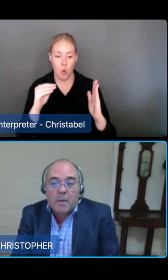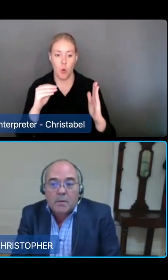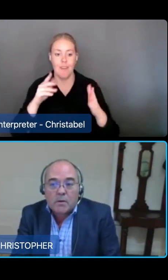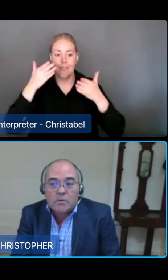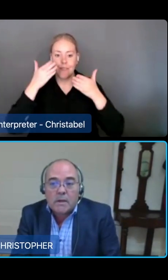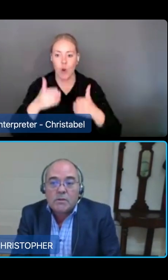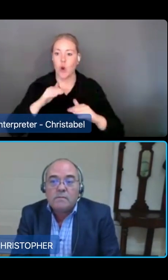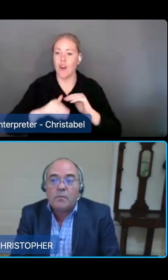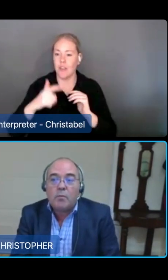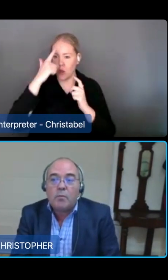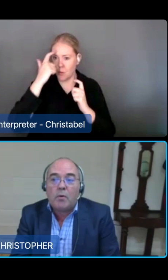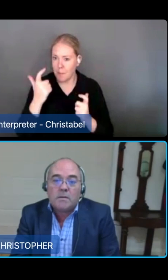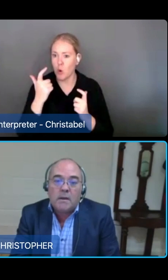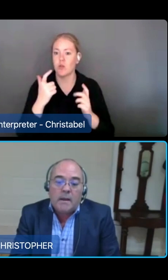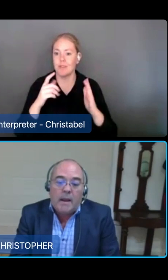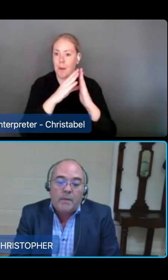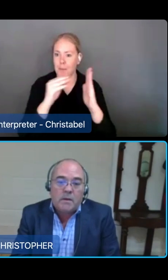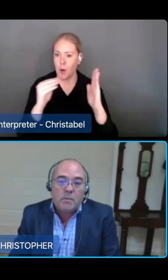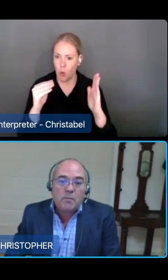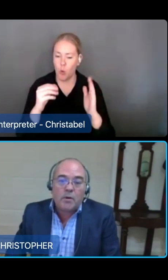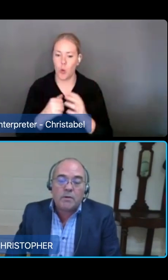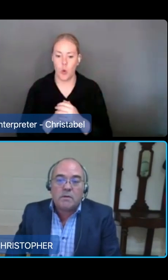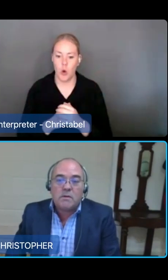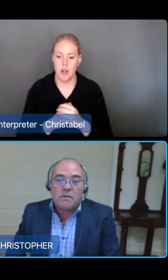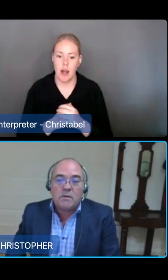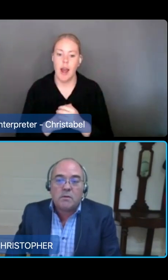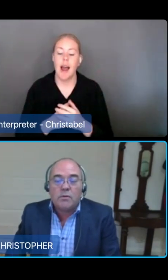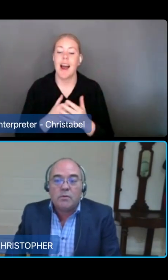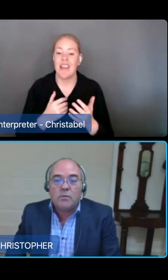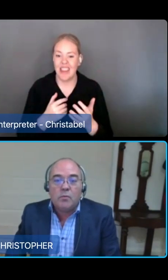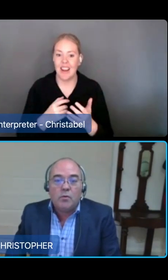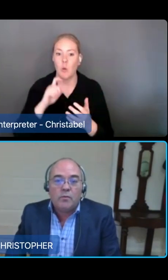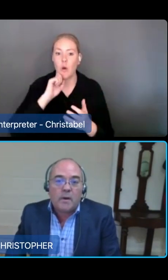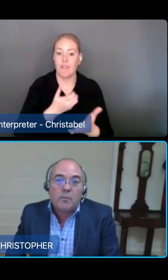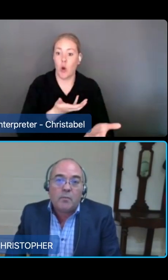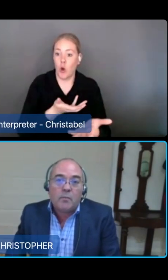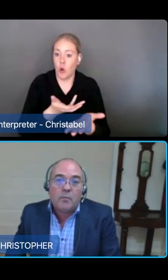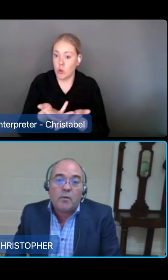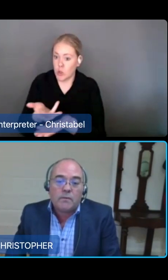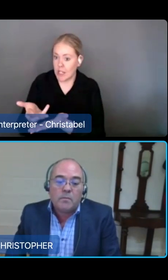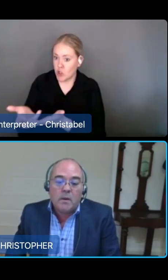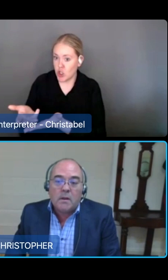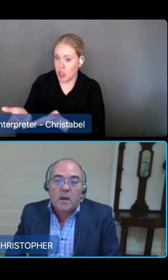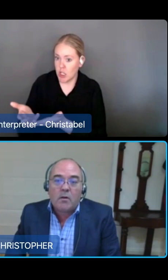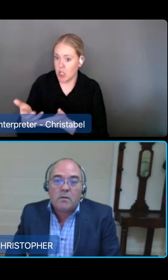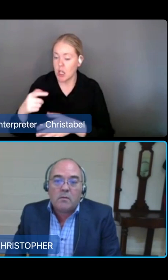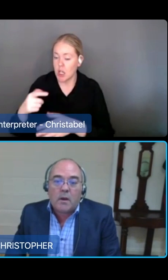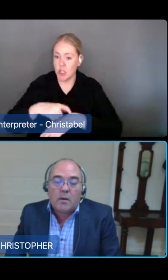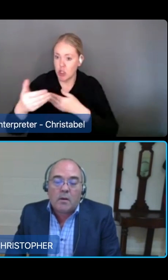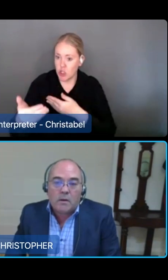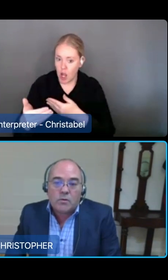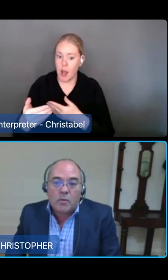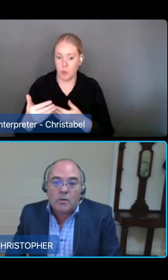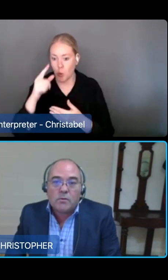public consultation for providers and the deeming process that we'll use to move providers from the current